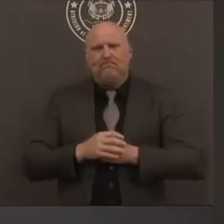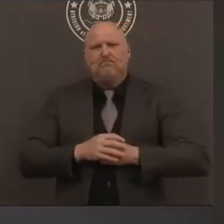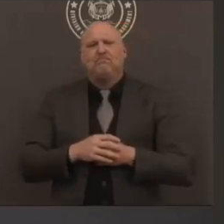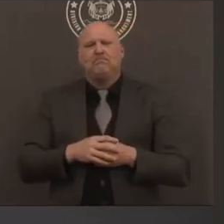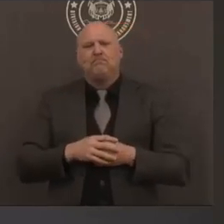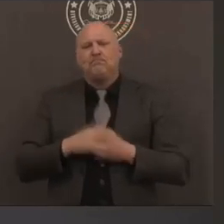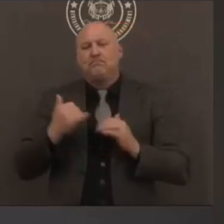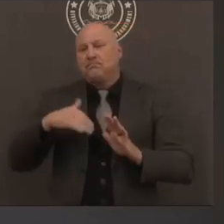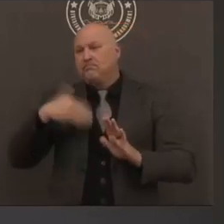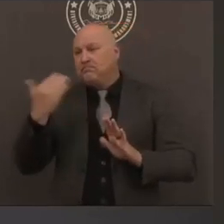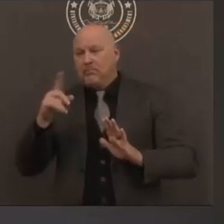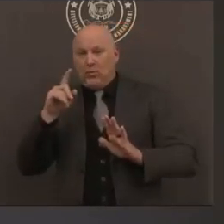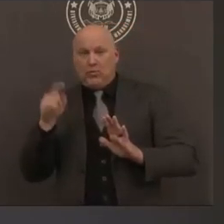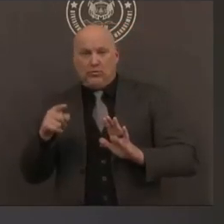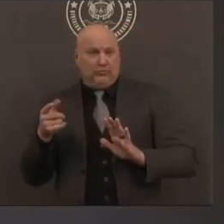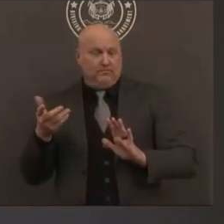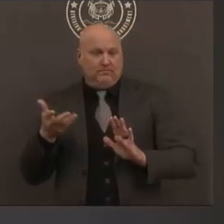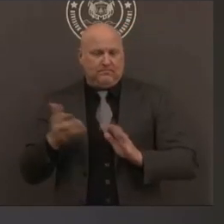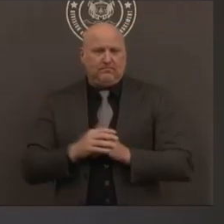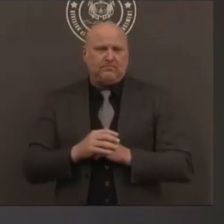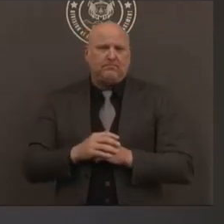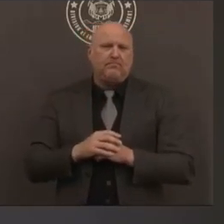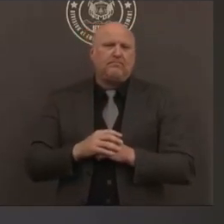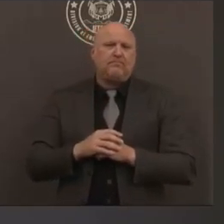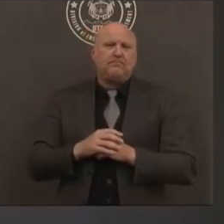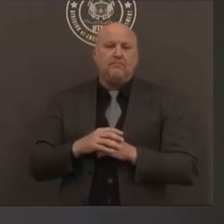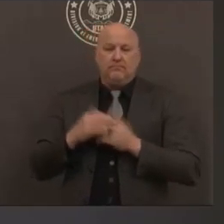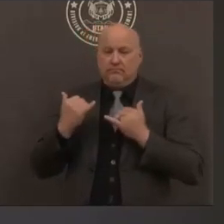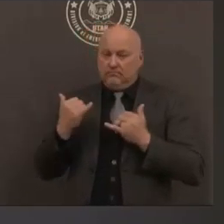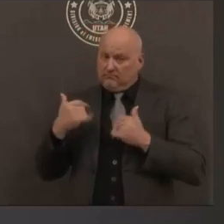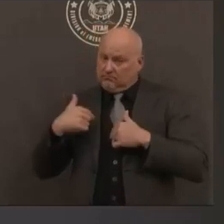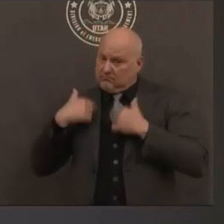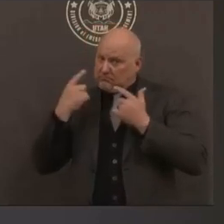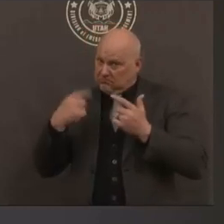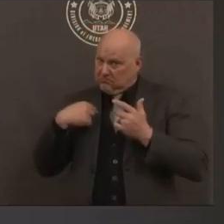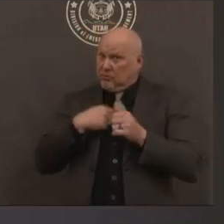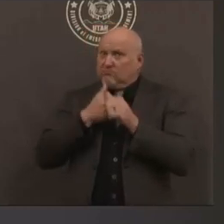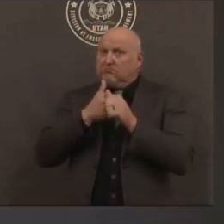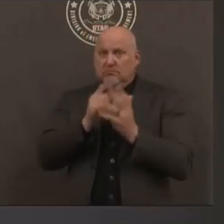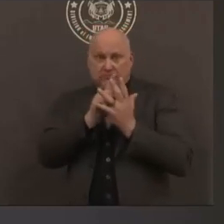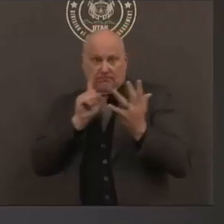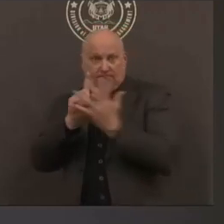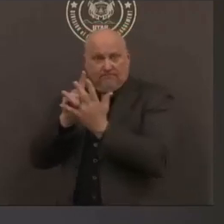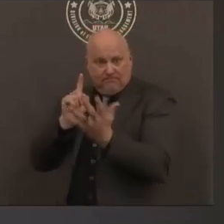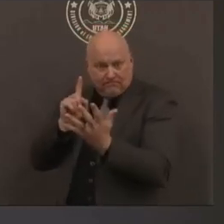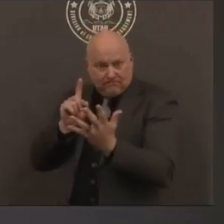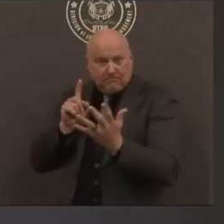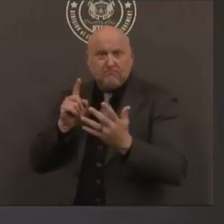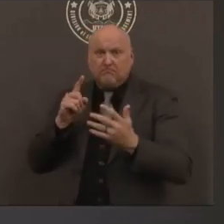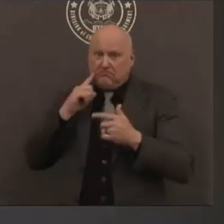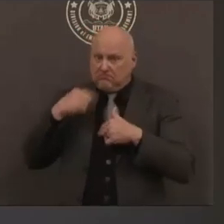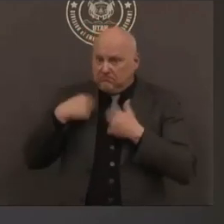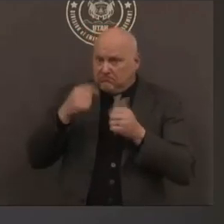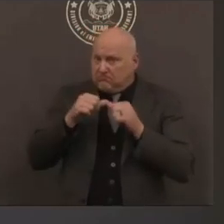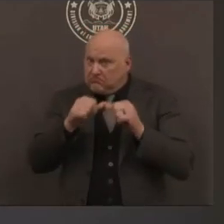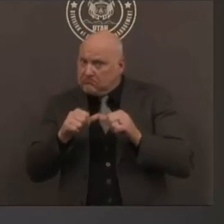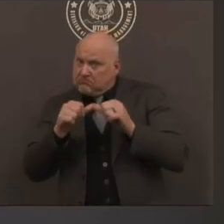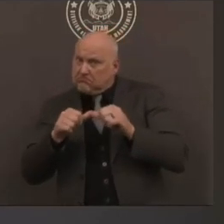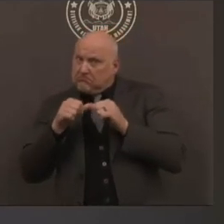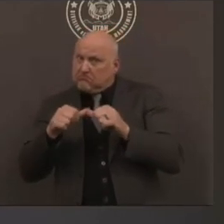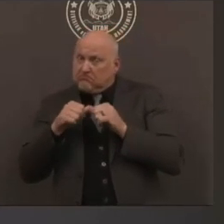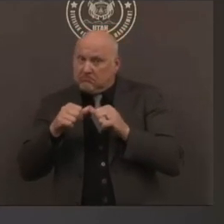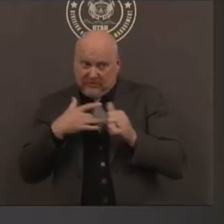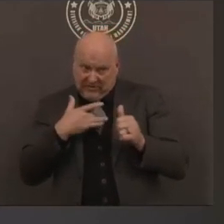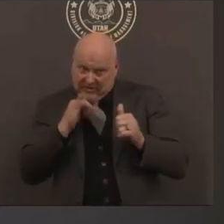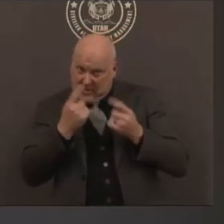uh and do social distancing um will it make that work just a waste at that point no not at all i mean that's why